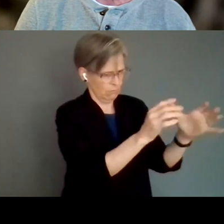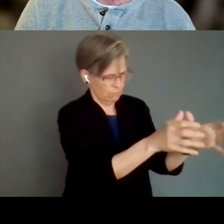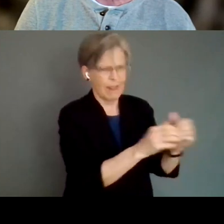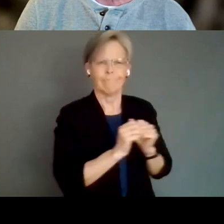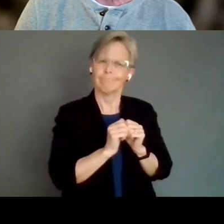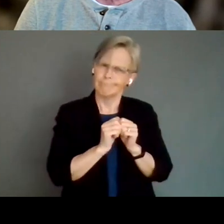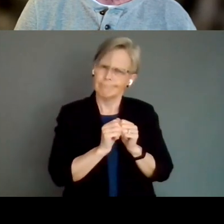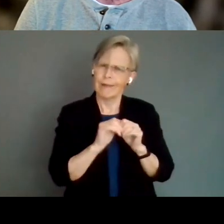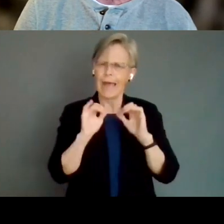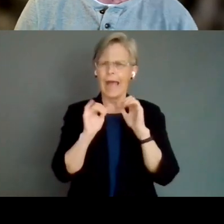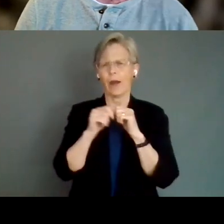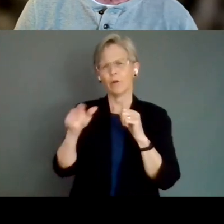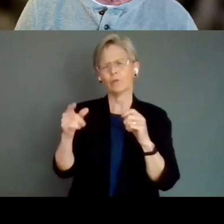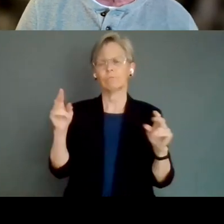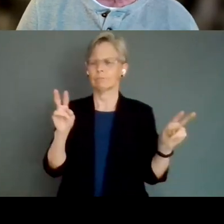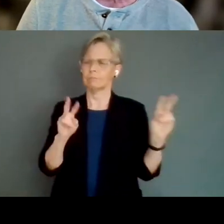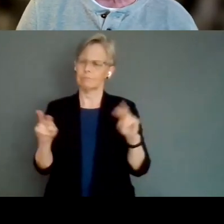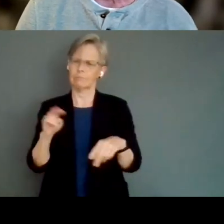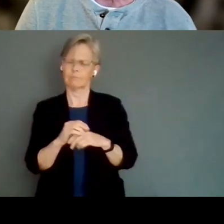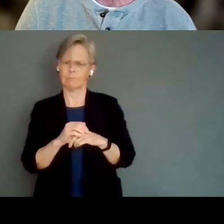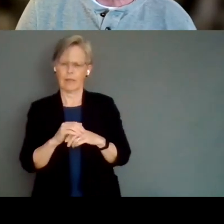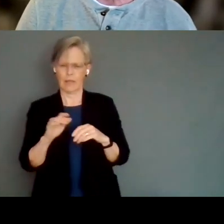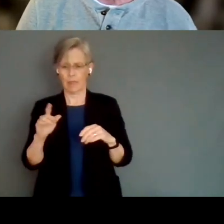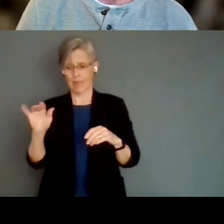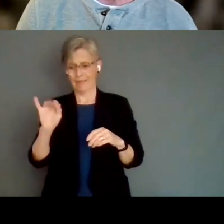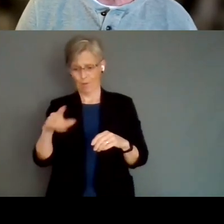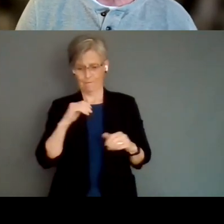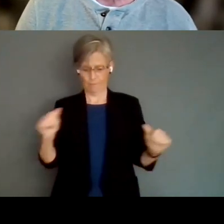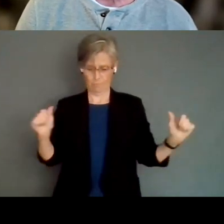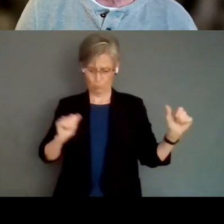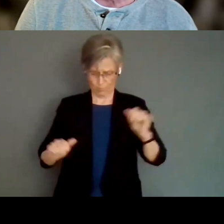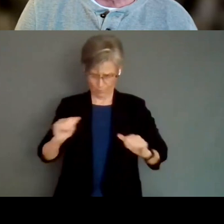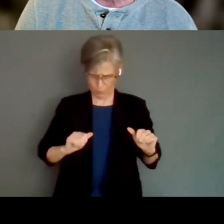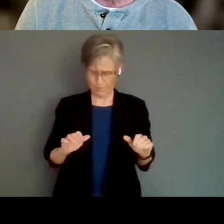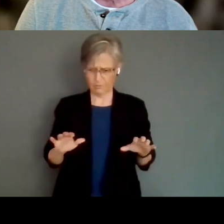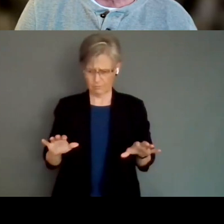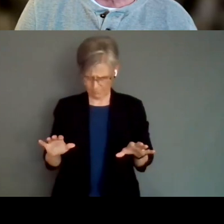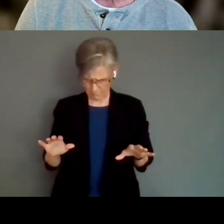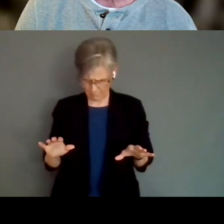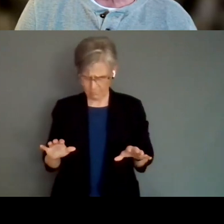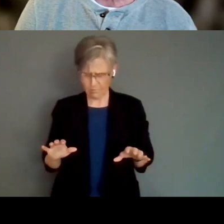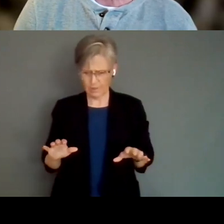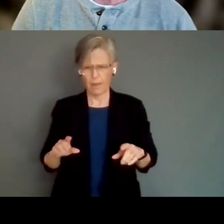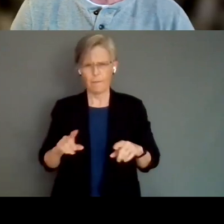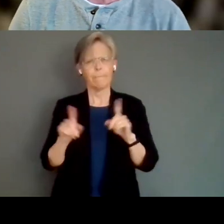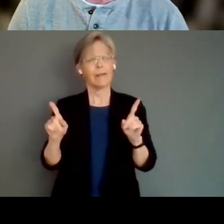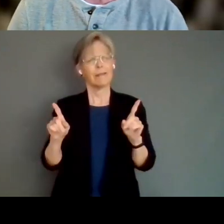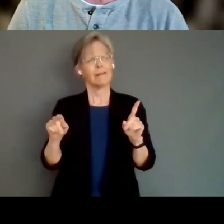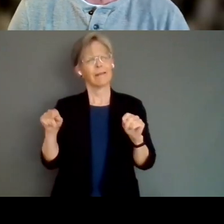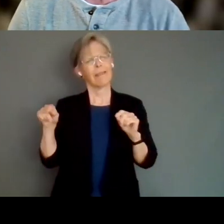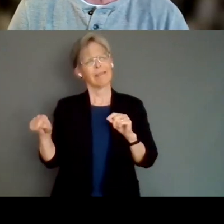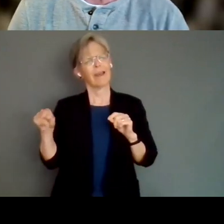able to present a performance, but make it accessible